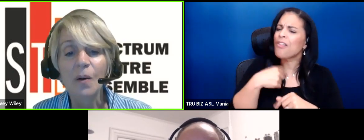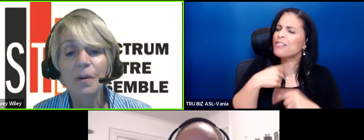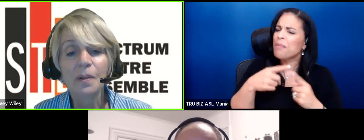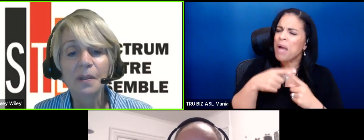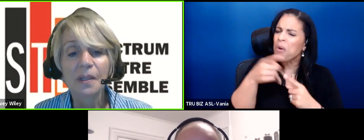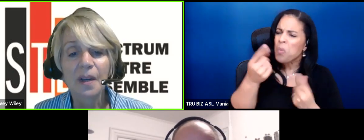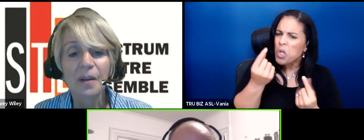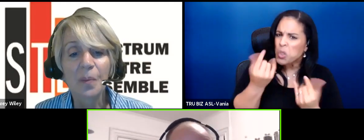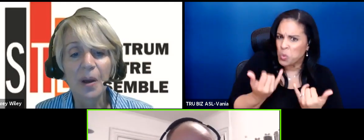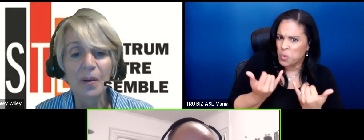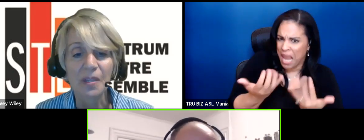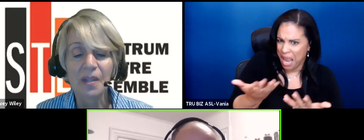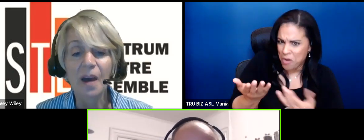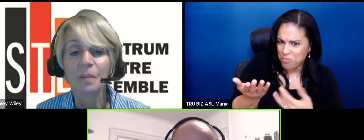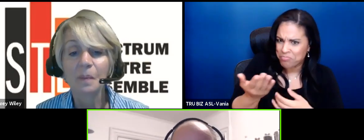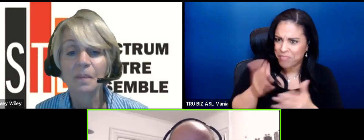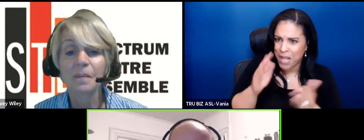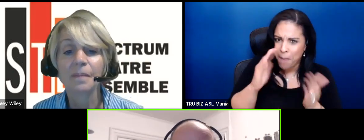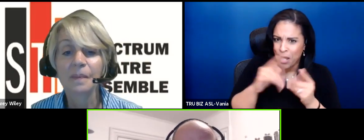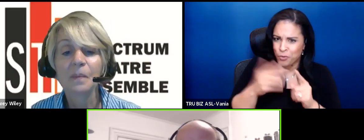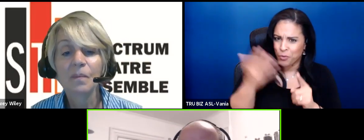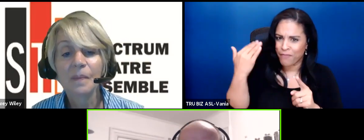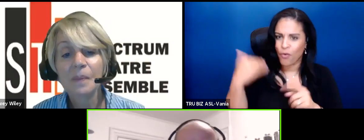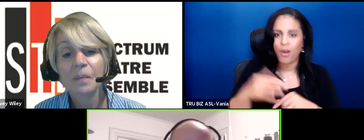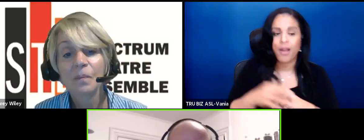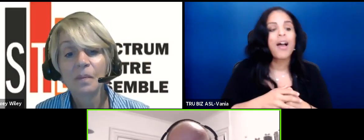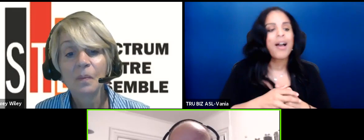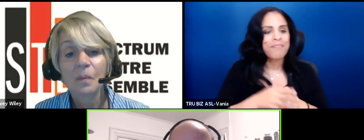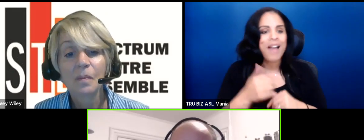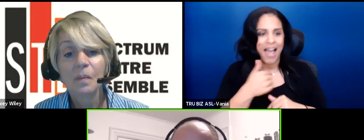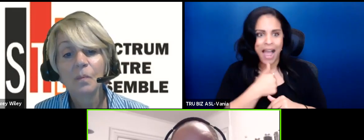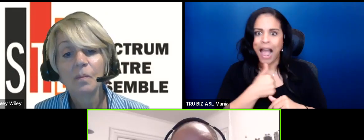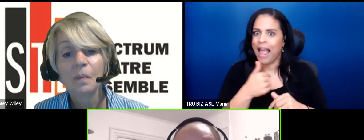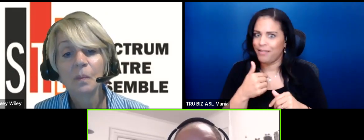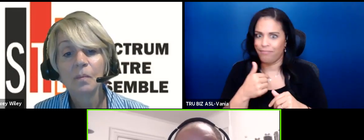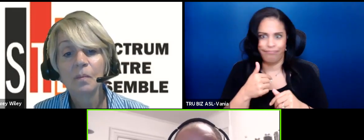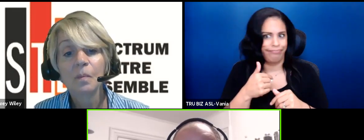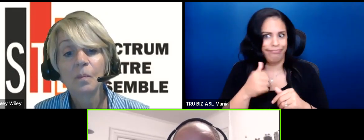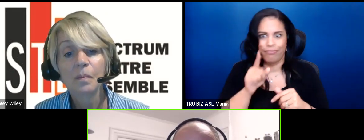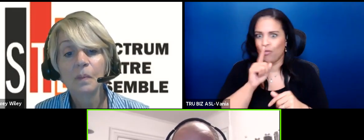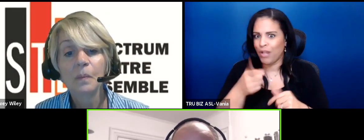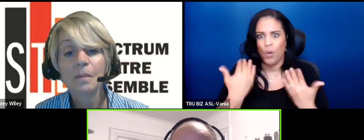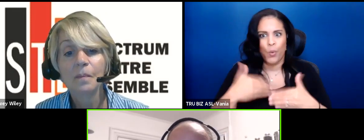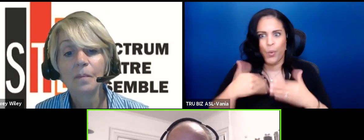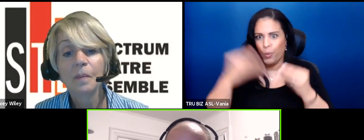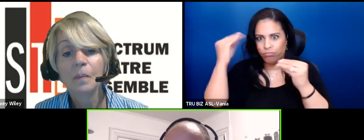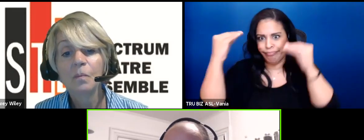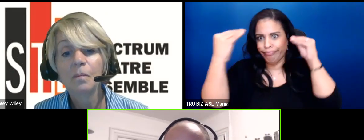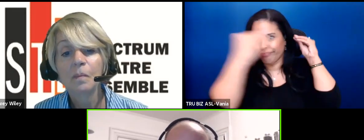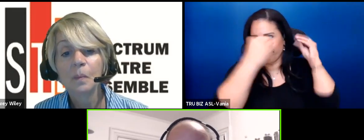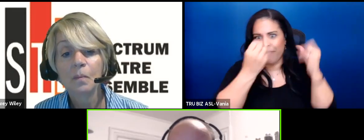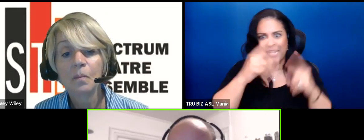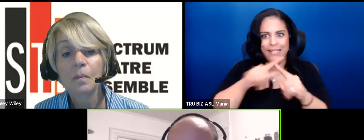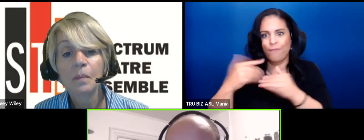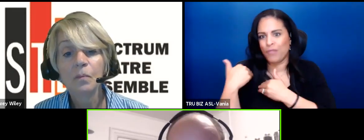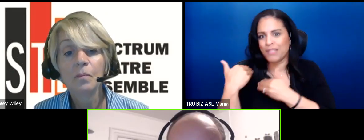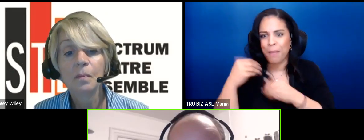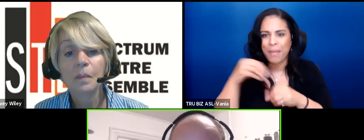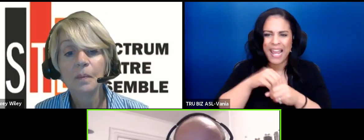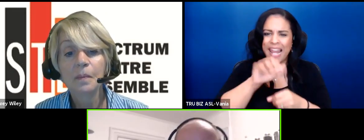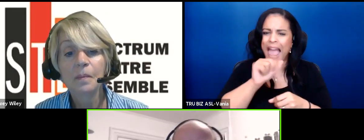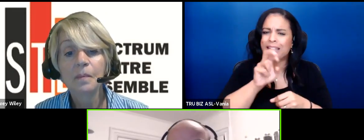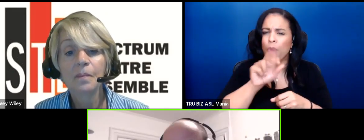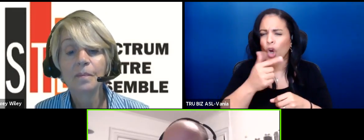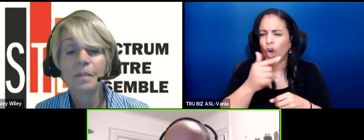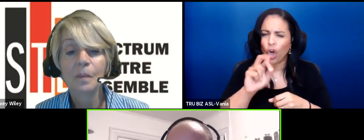you do now. Okay. comparison yeah. I wear a lot of different hats in the autism Asperger world. I have founded non-profits in New York